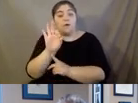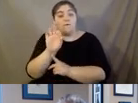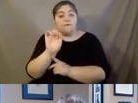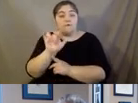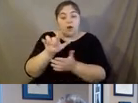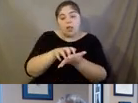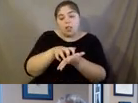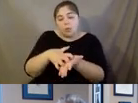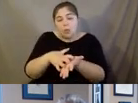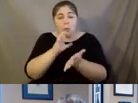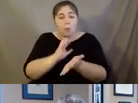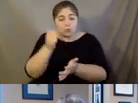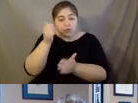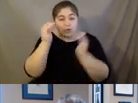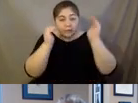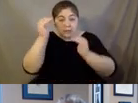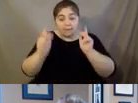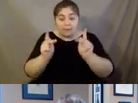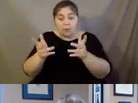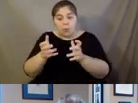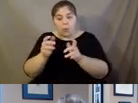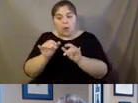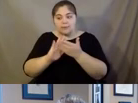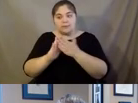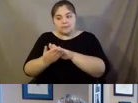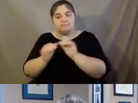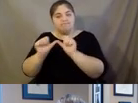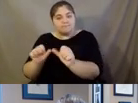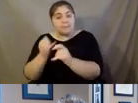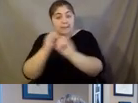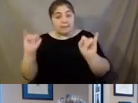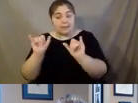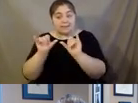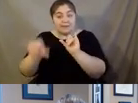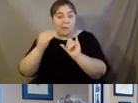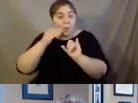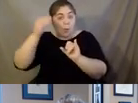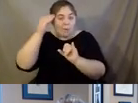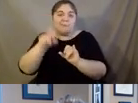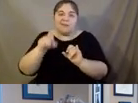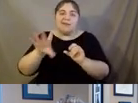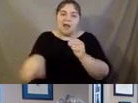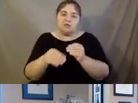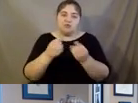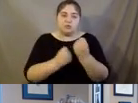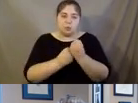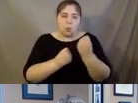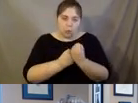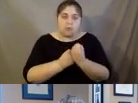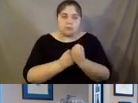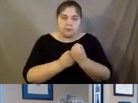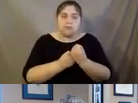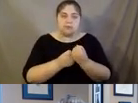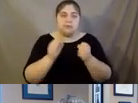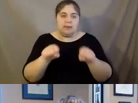older adults, people who want to stay independent and live in their own homes, but need extra support to be able to do